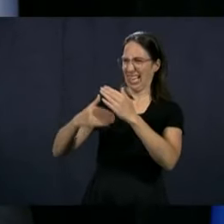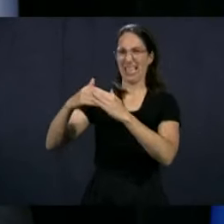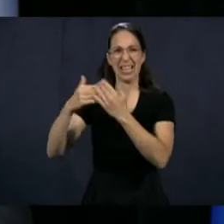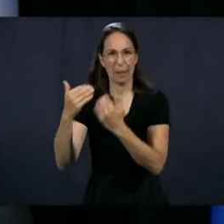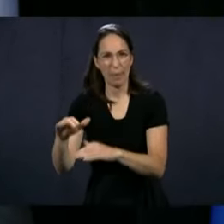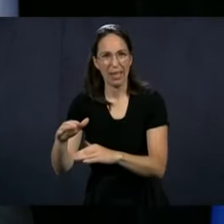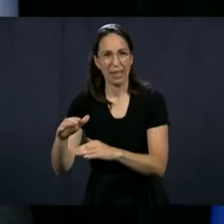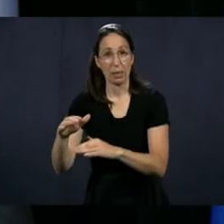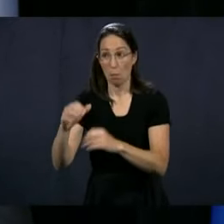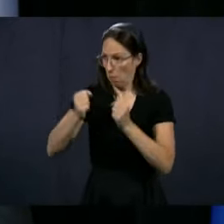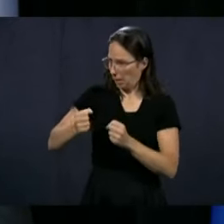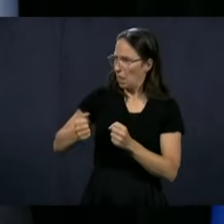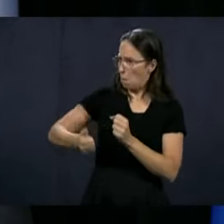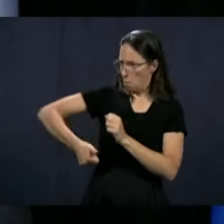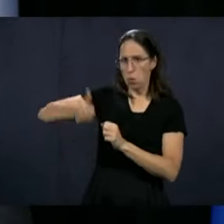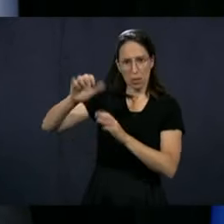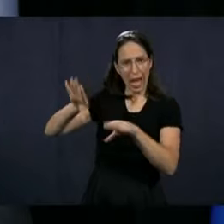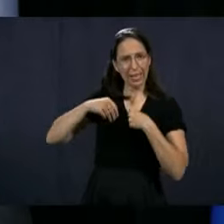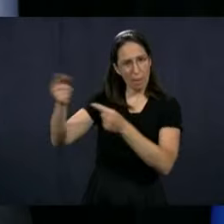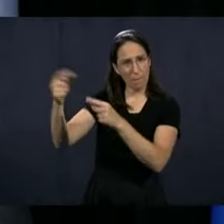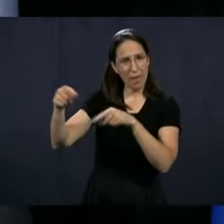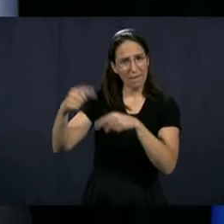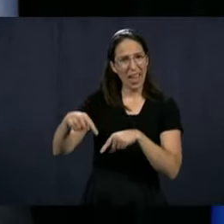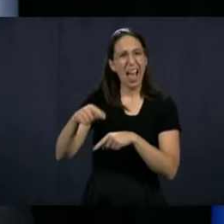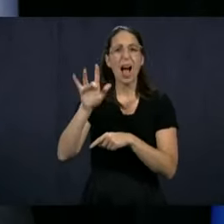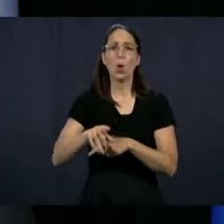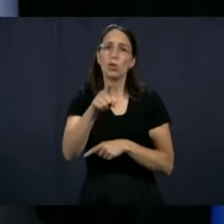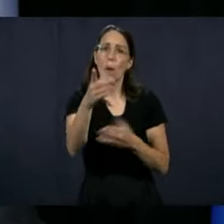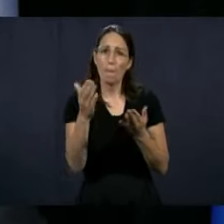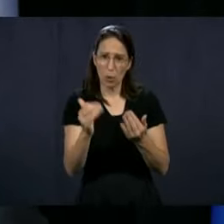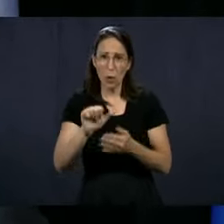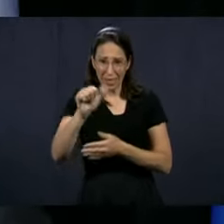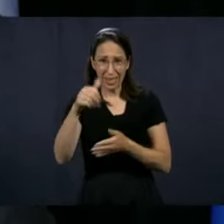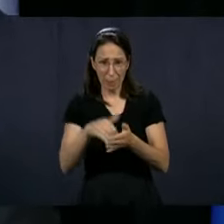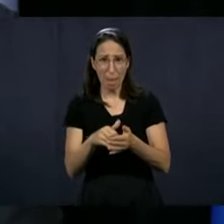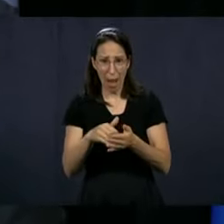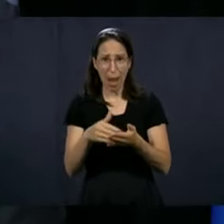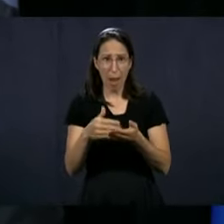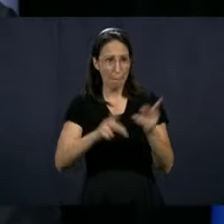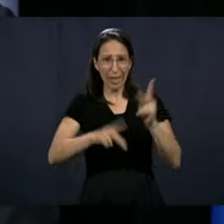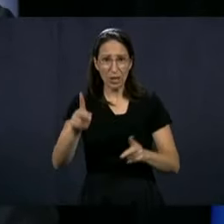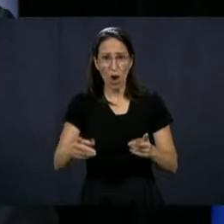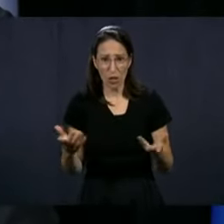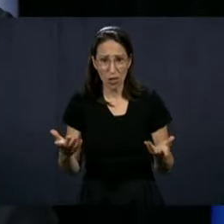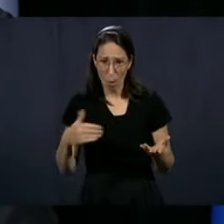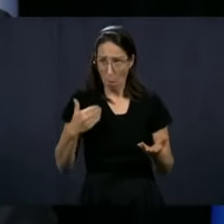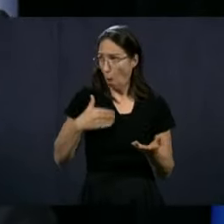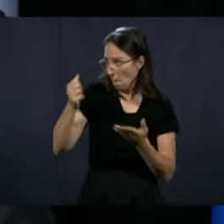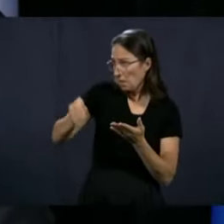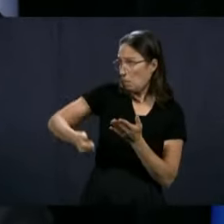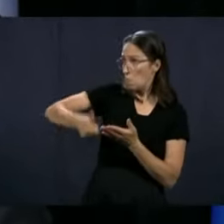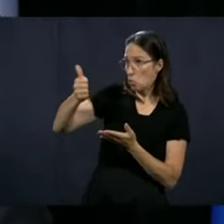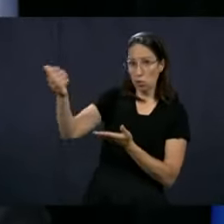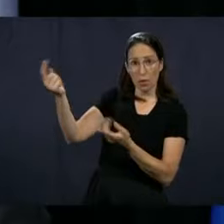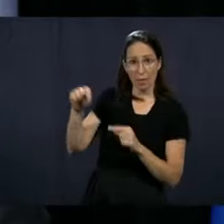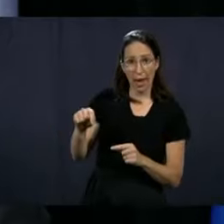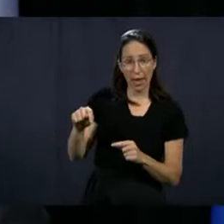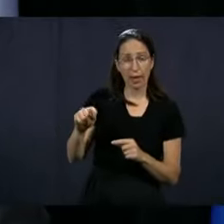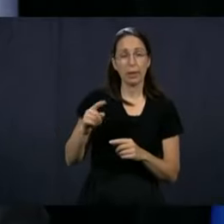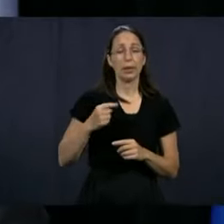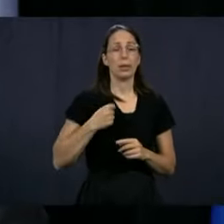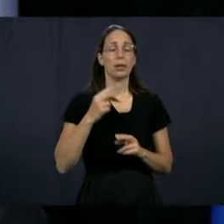orderlies, foreign orderlies, can come and fill those positions? Well, we'd have to see whether we are able to find any